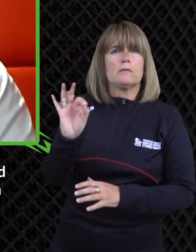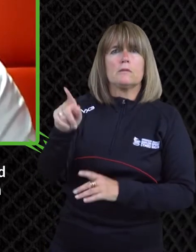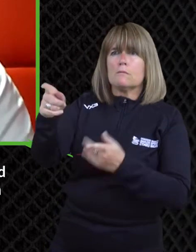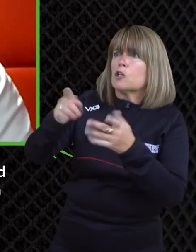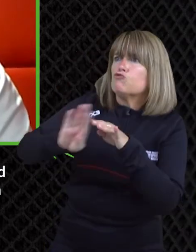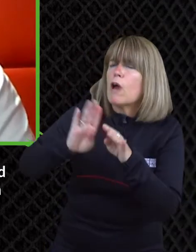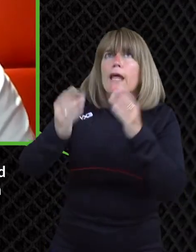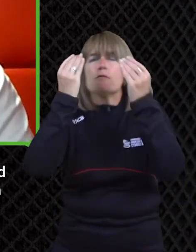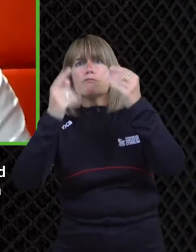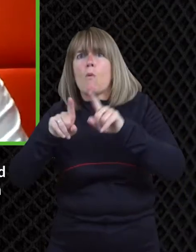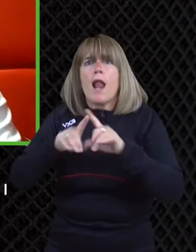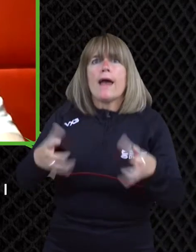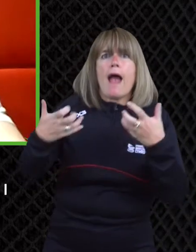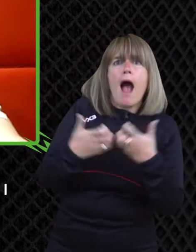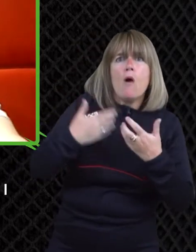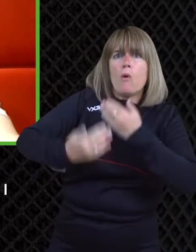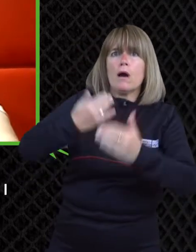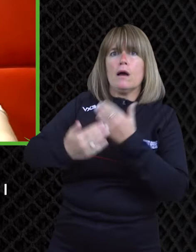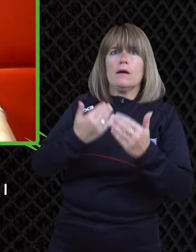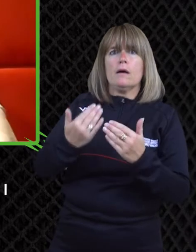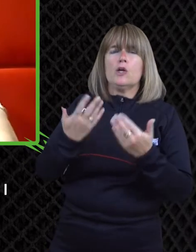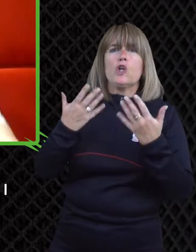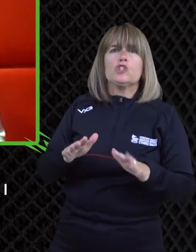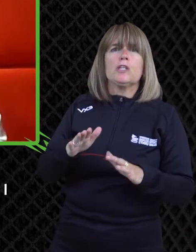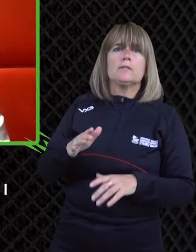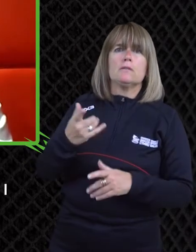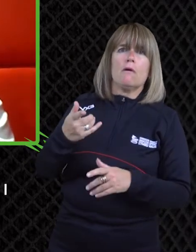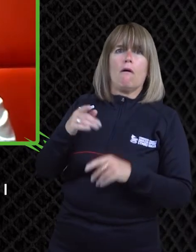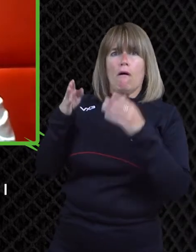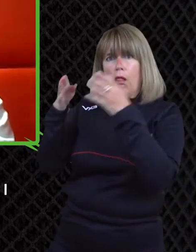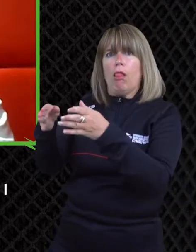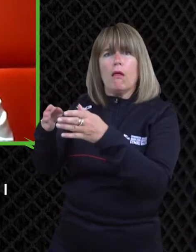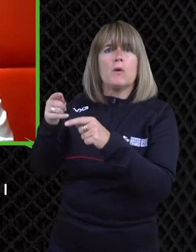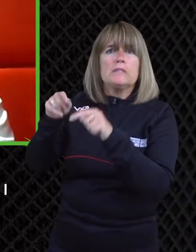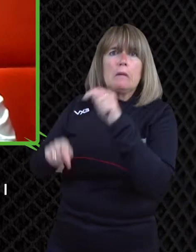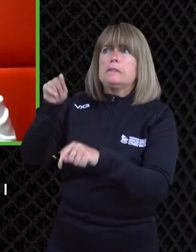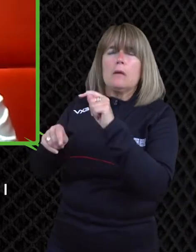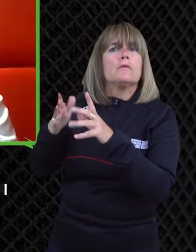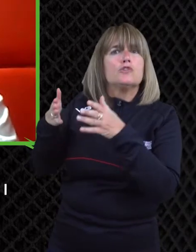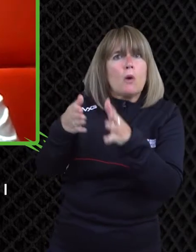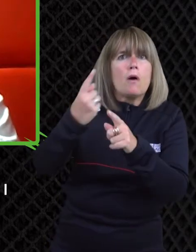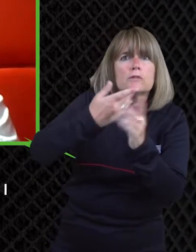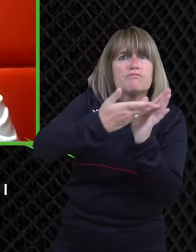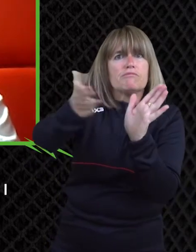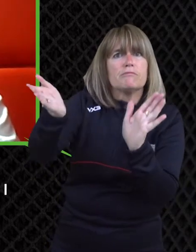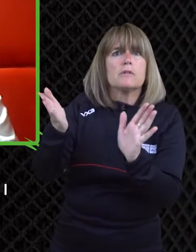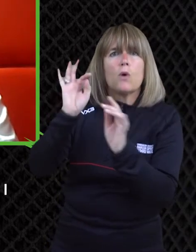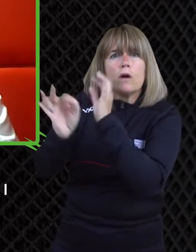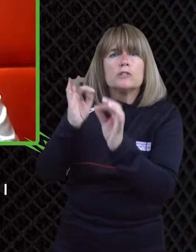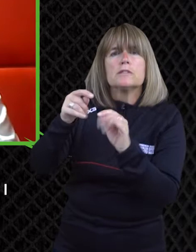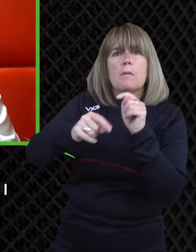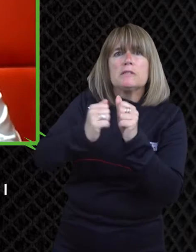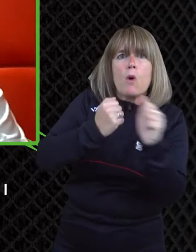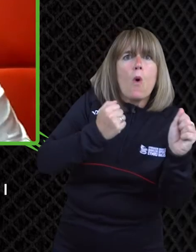and that um and it's yeah just opening these the the the questions about how their training's going as well not just